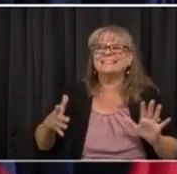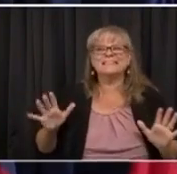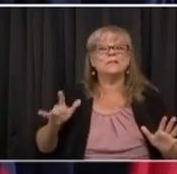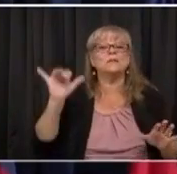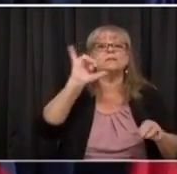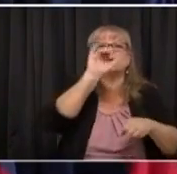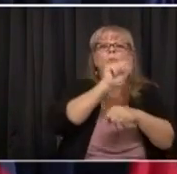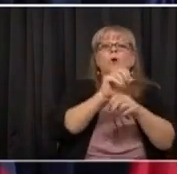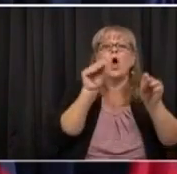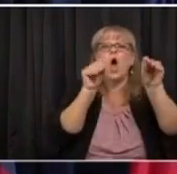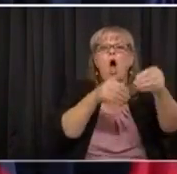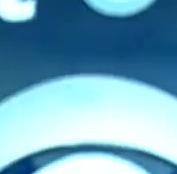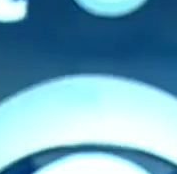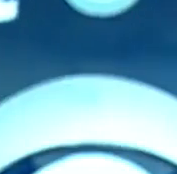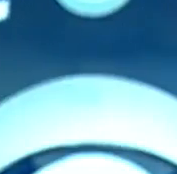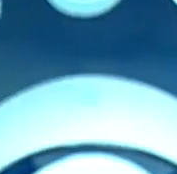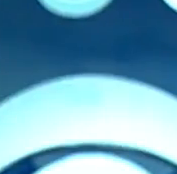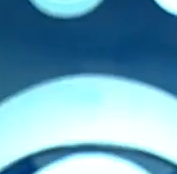that person will be impacted.